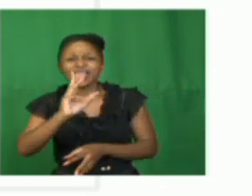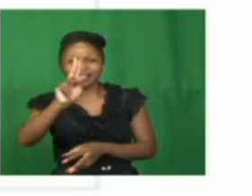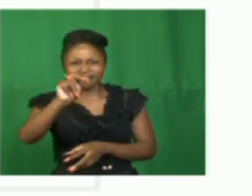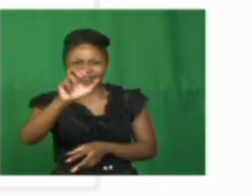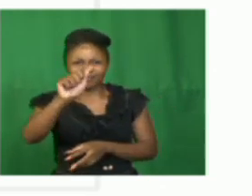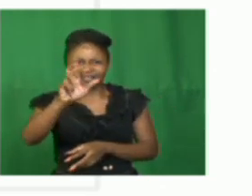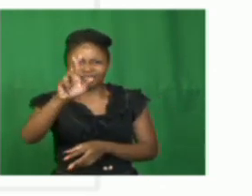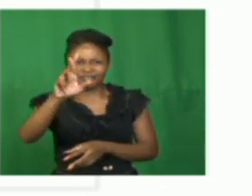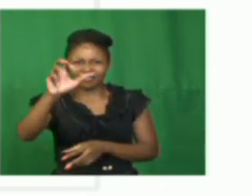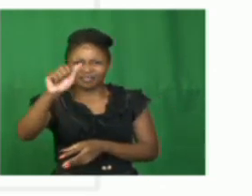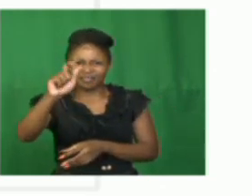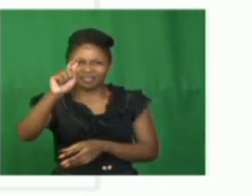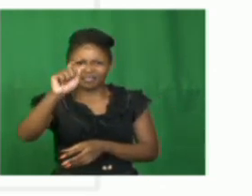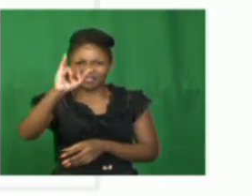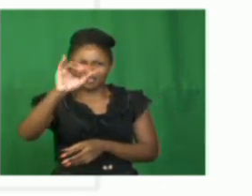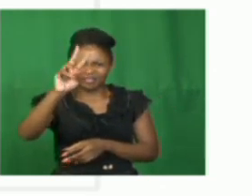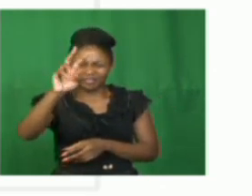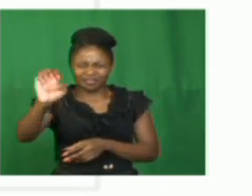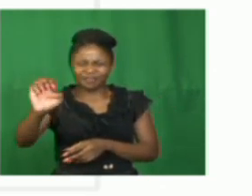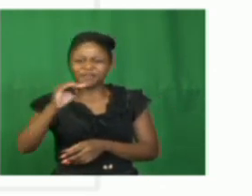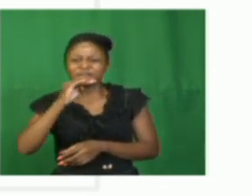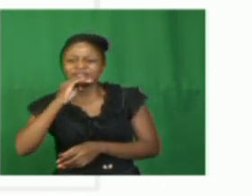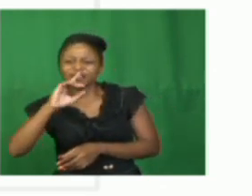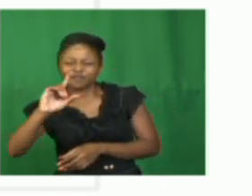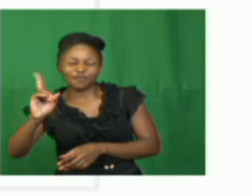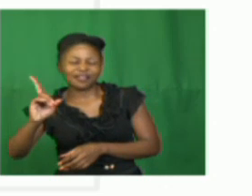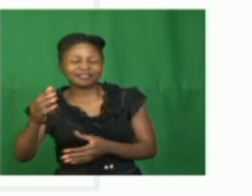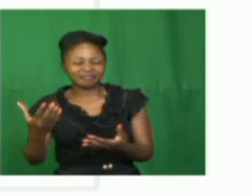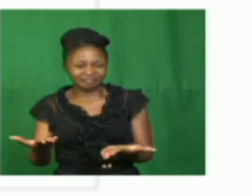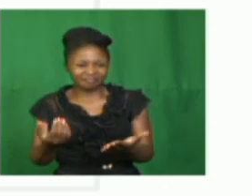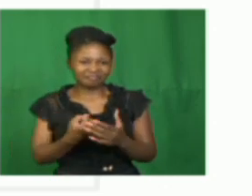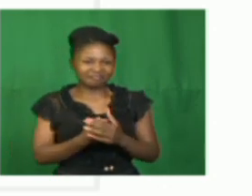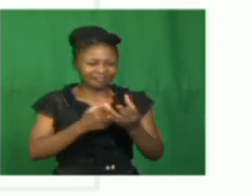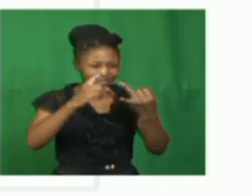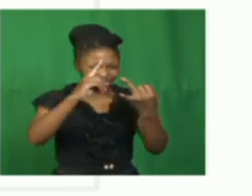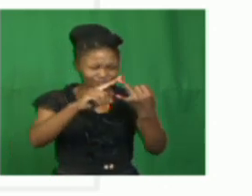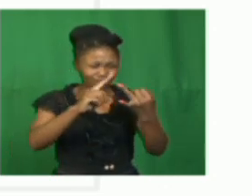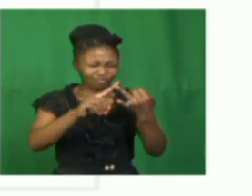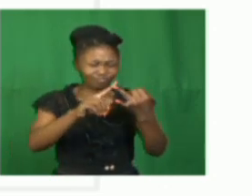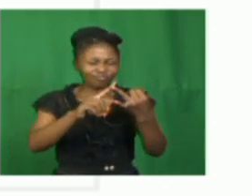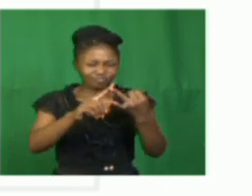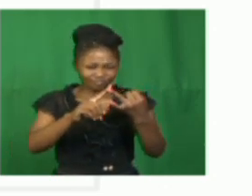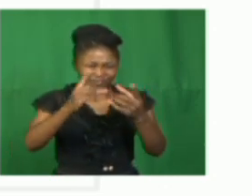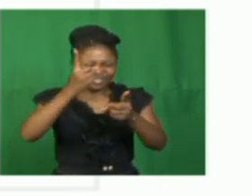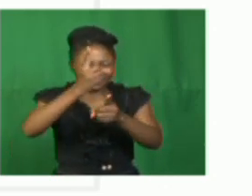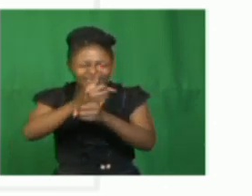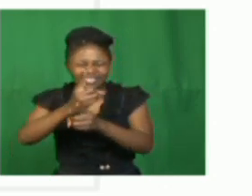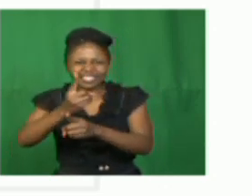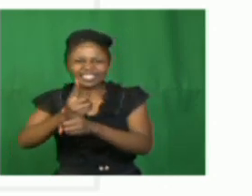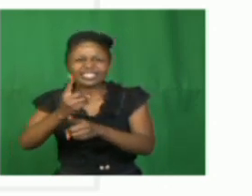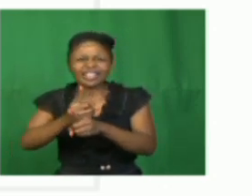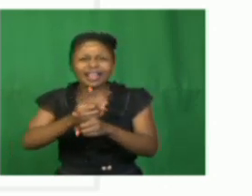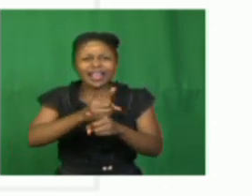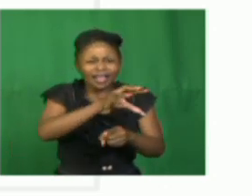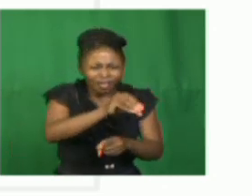You will also be able to discuss the components of a narrative.